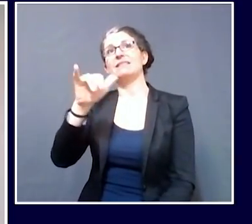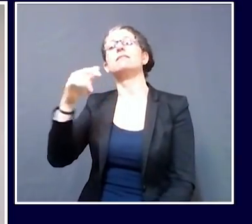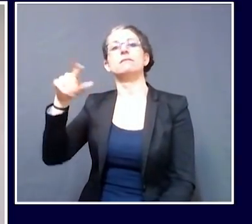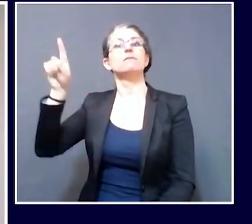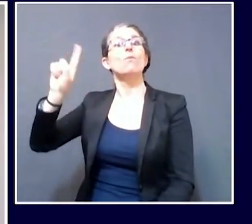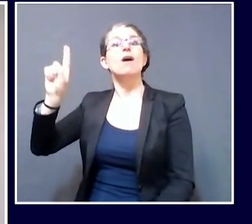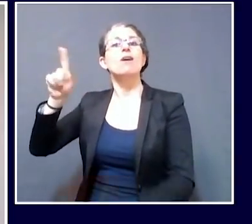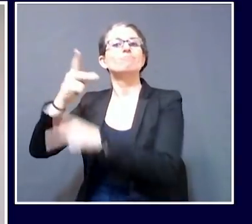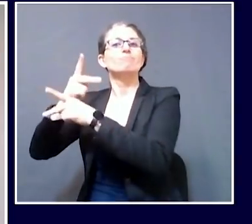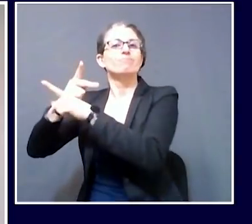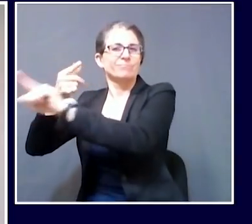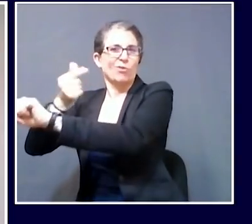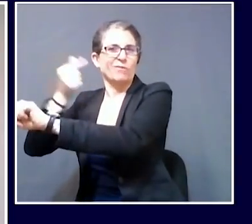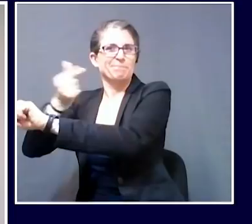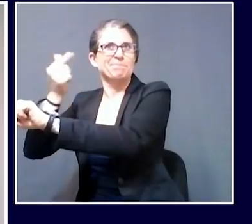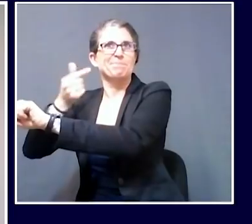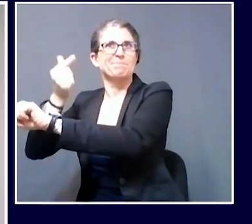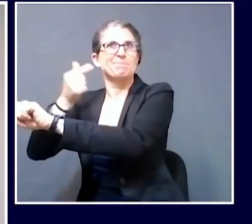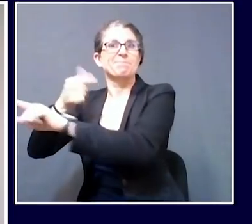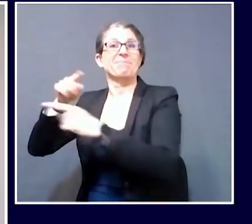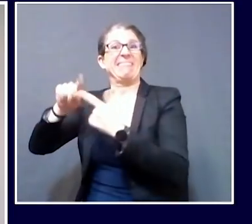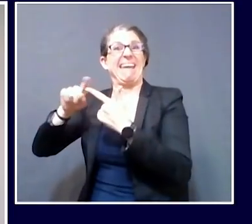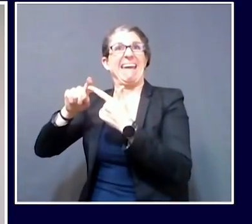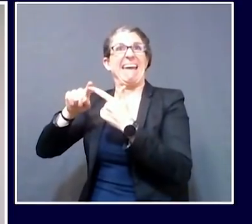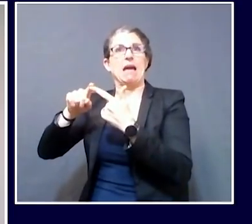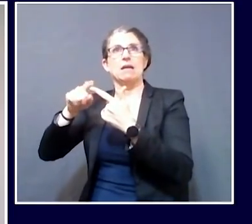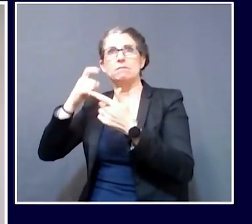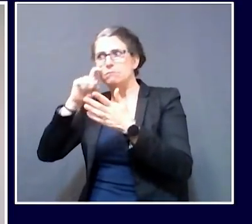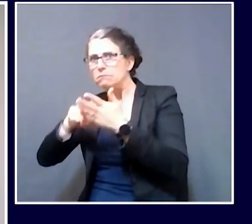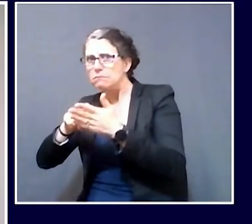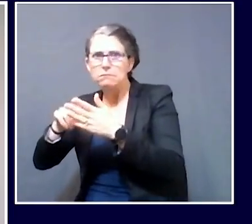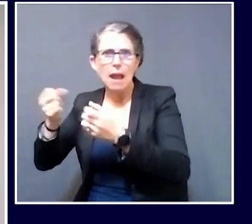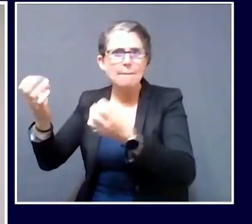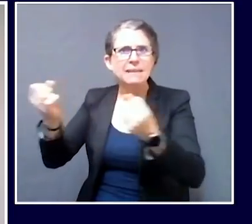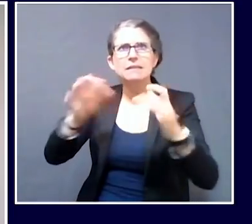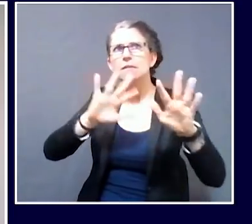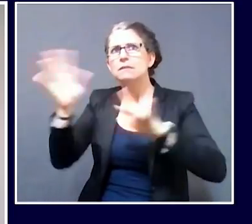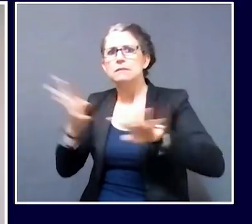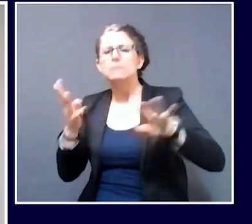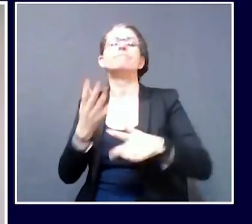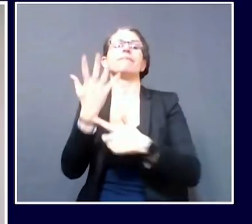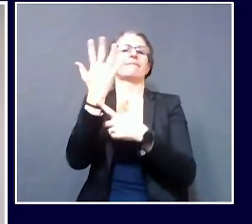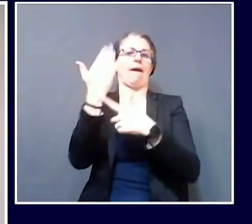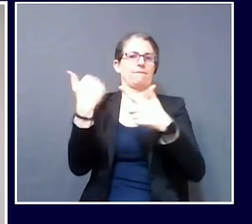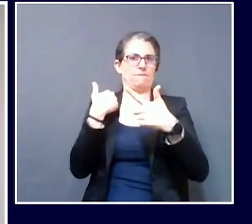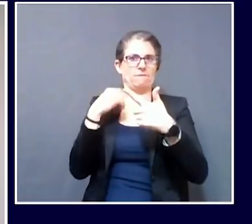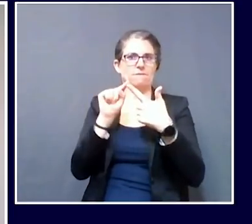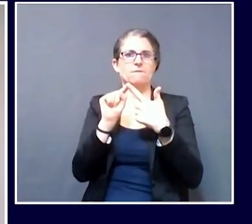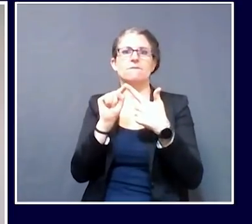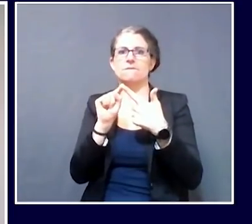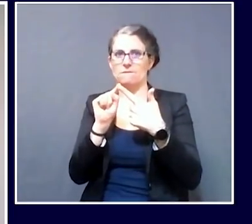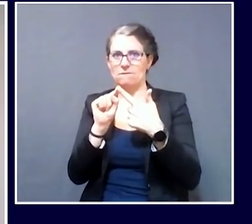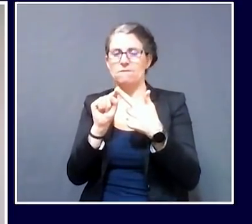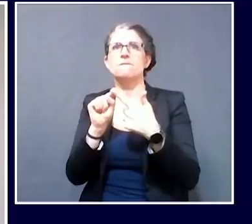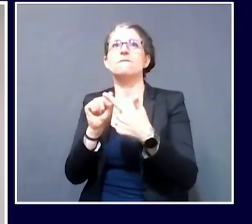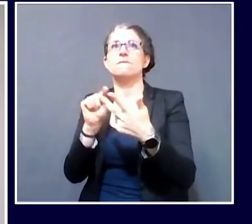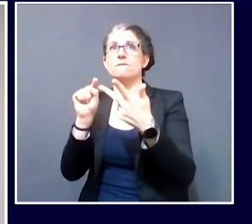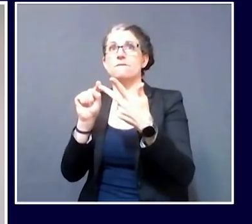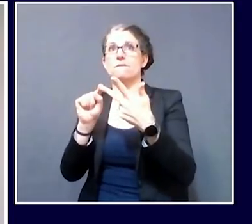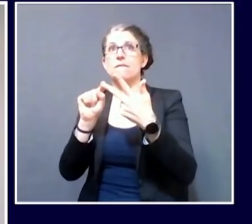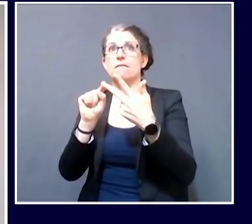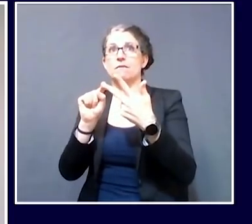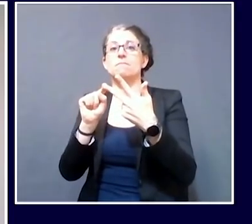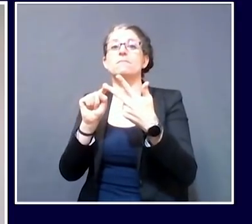CDC has opened an outbreak investigation after recording five cases of COVID-19 associated with that facility.